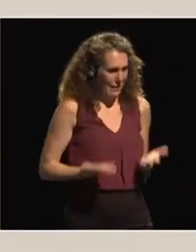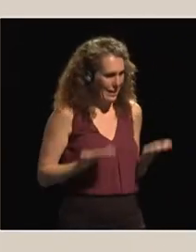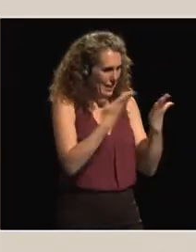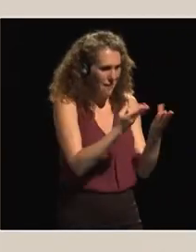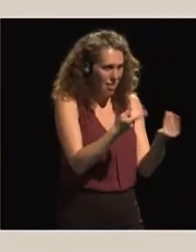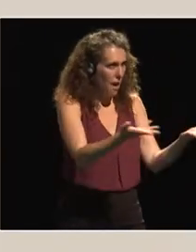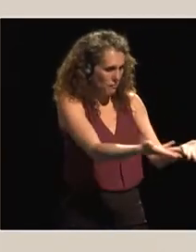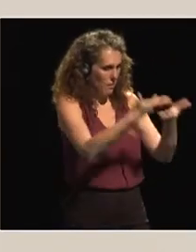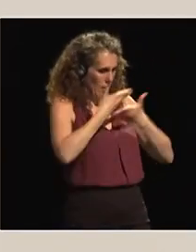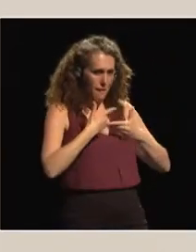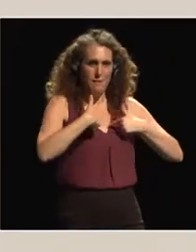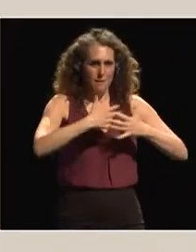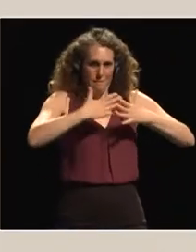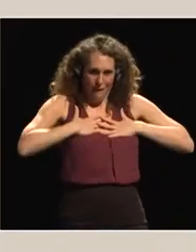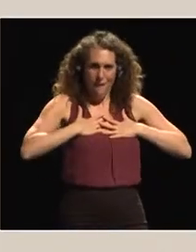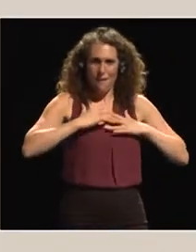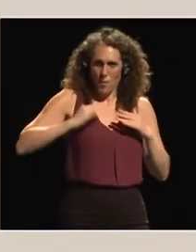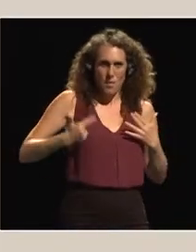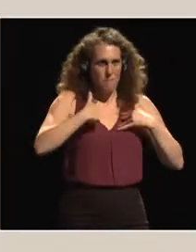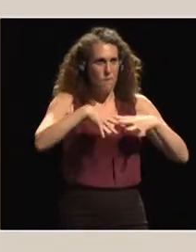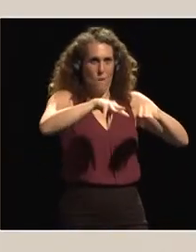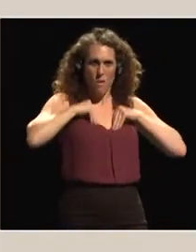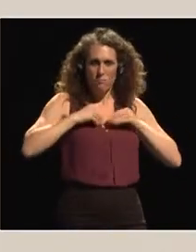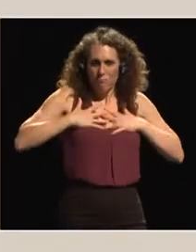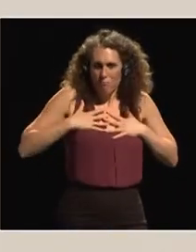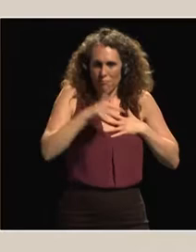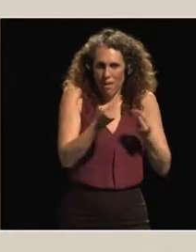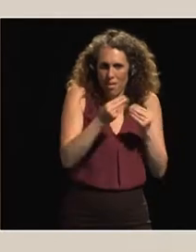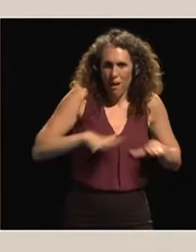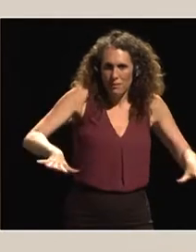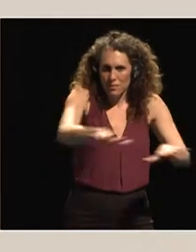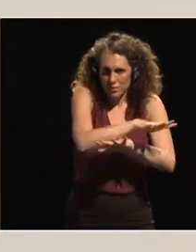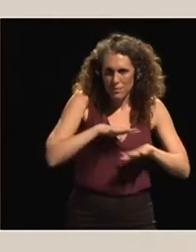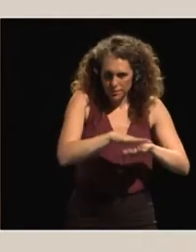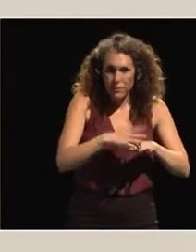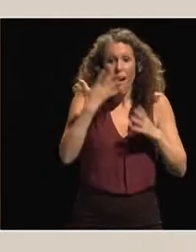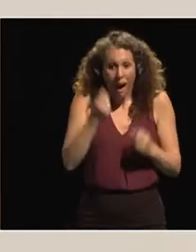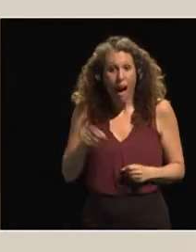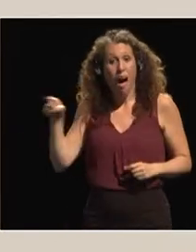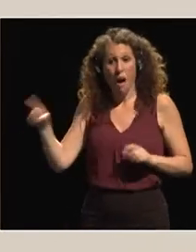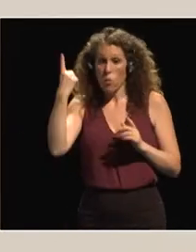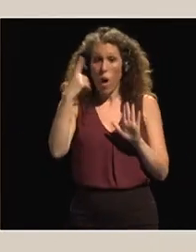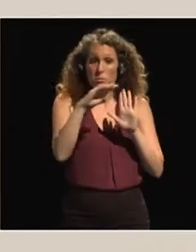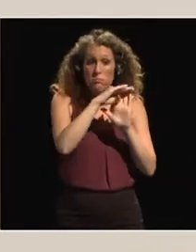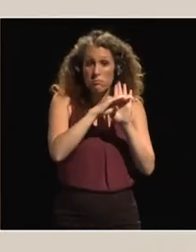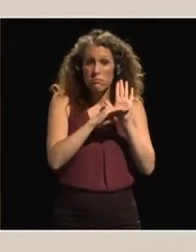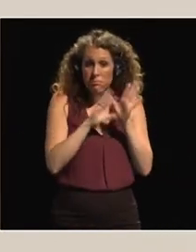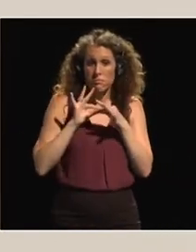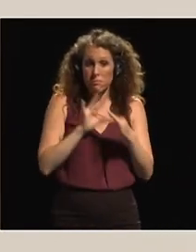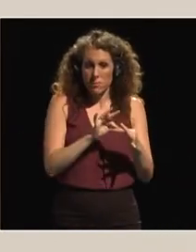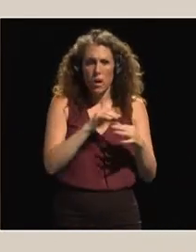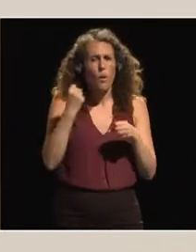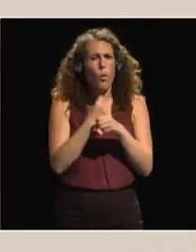At the African Union Commission, we have the land policy initiative. And we are working together with